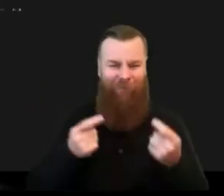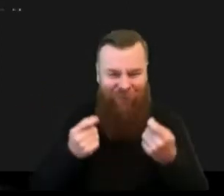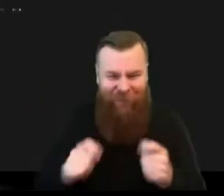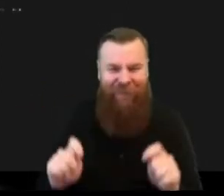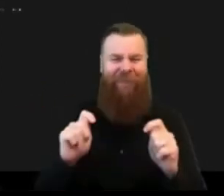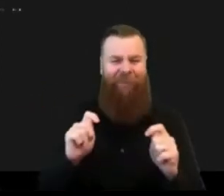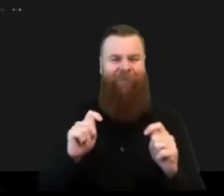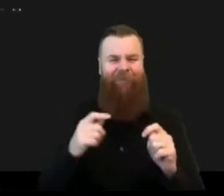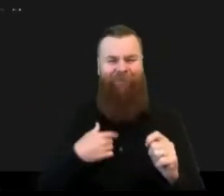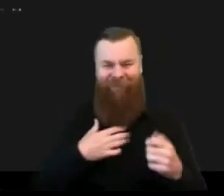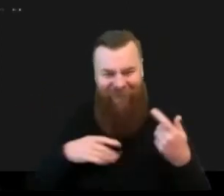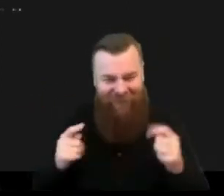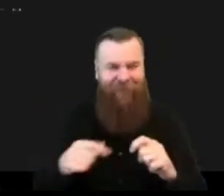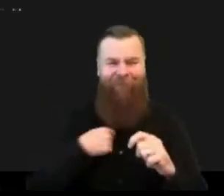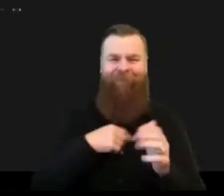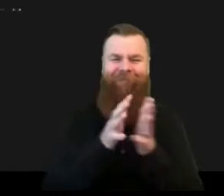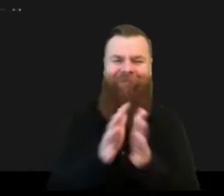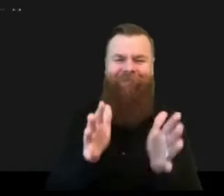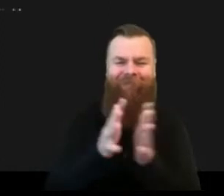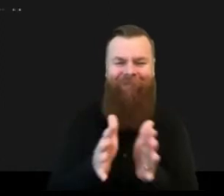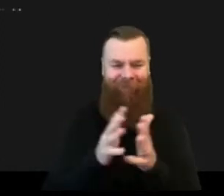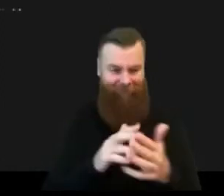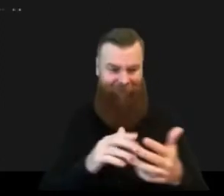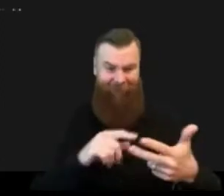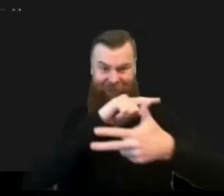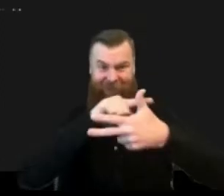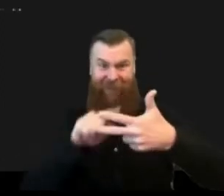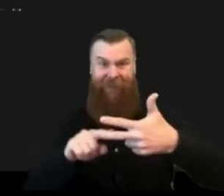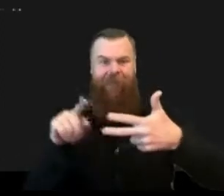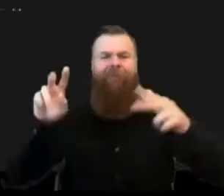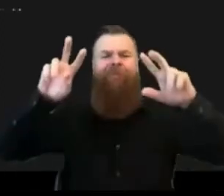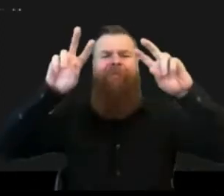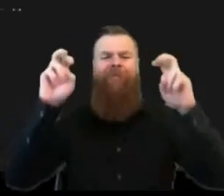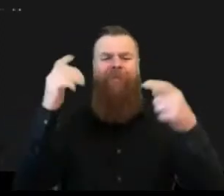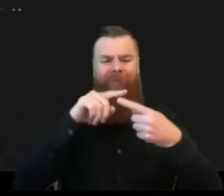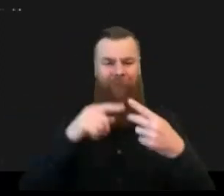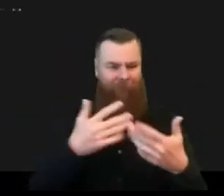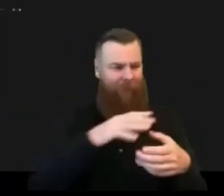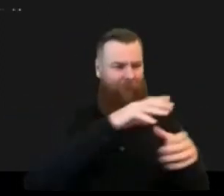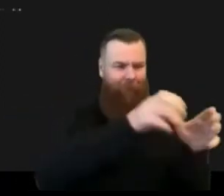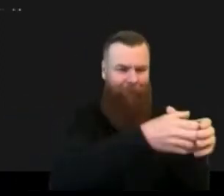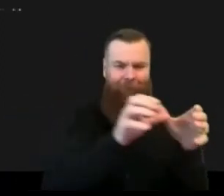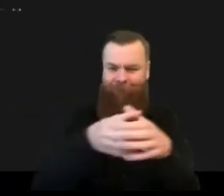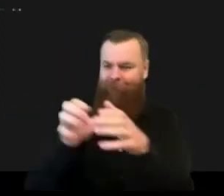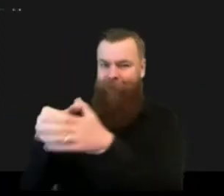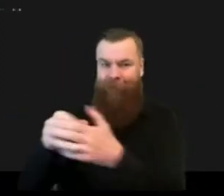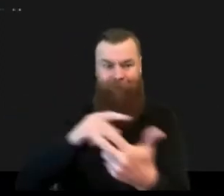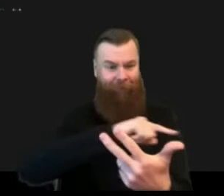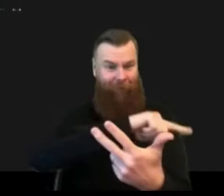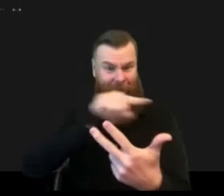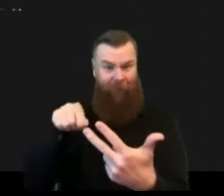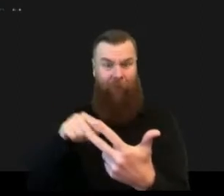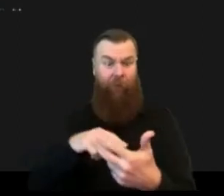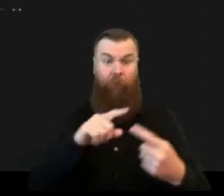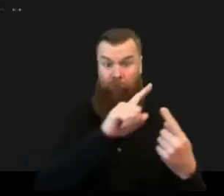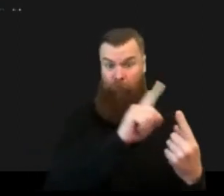main uh buckets so the first one what are the key features uh of uh of a model so you know the